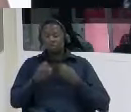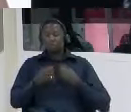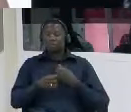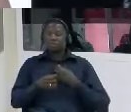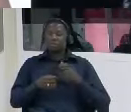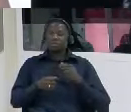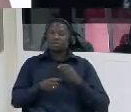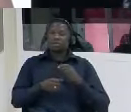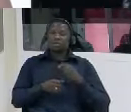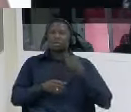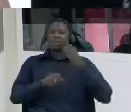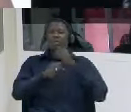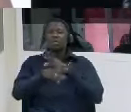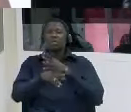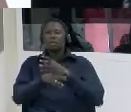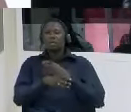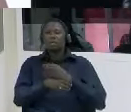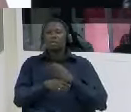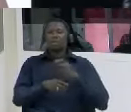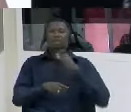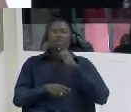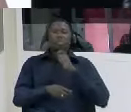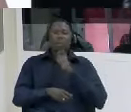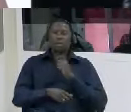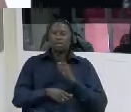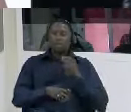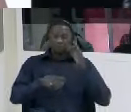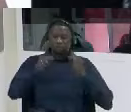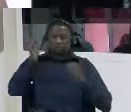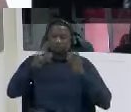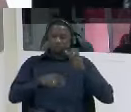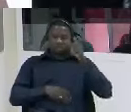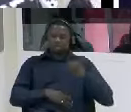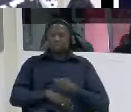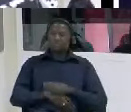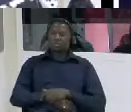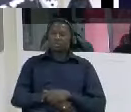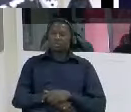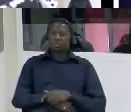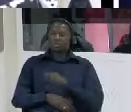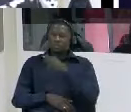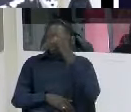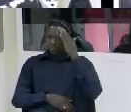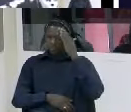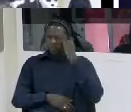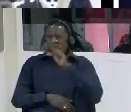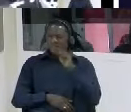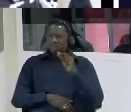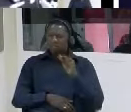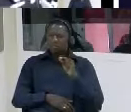do you remember the name of the judge yes the name of the judge was yabuwa